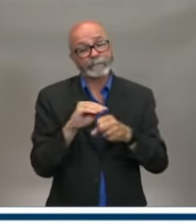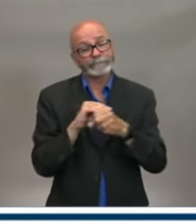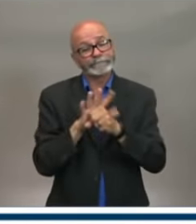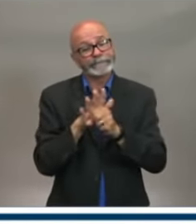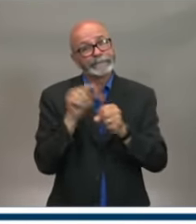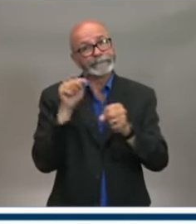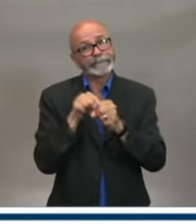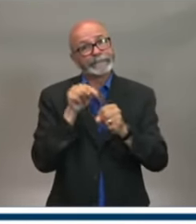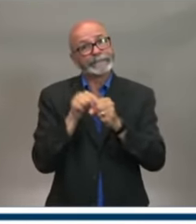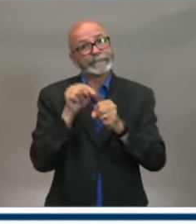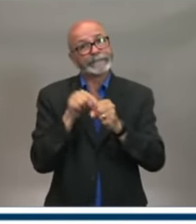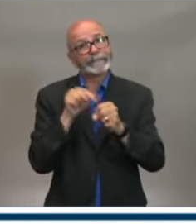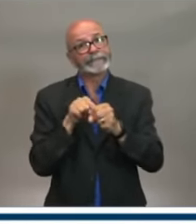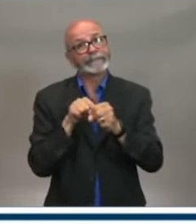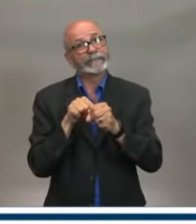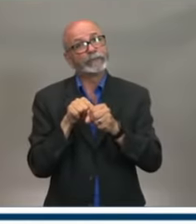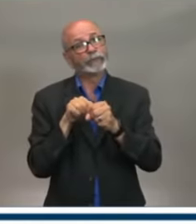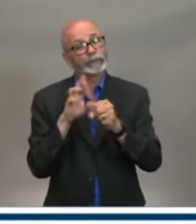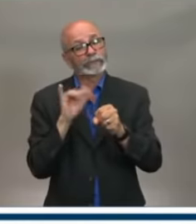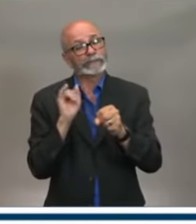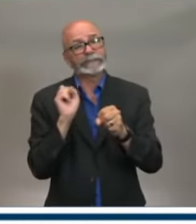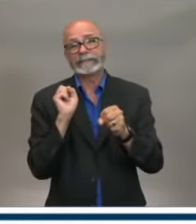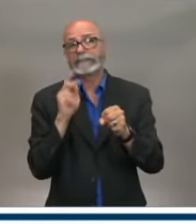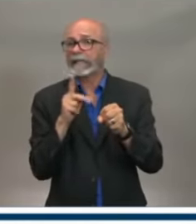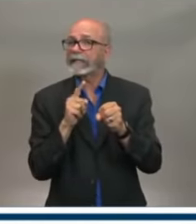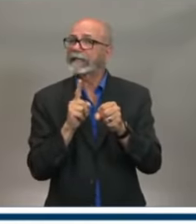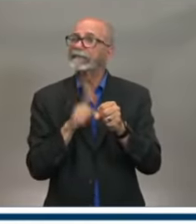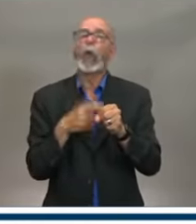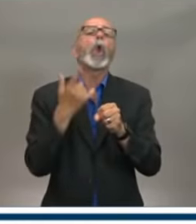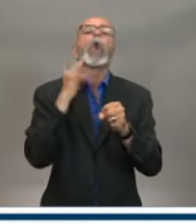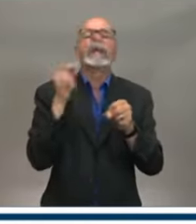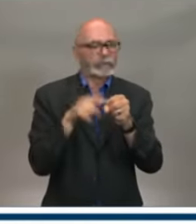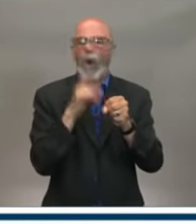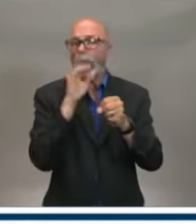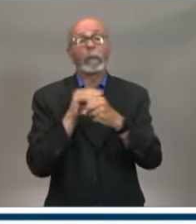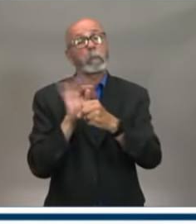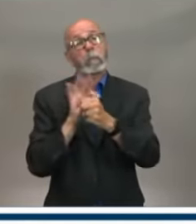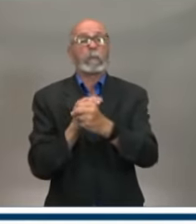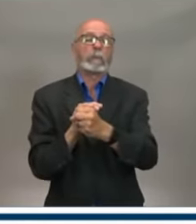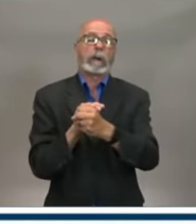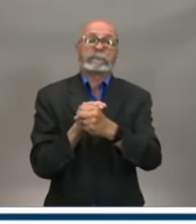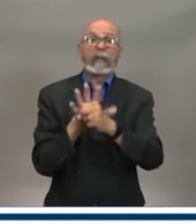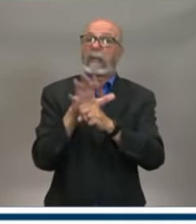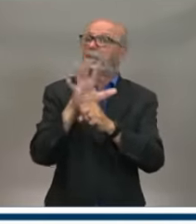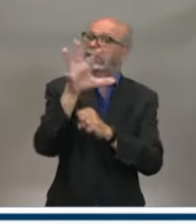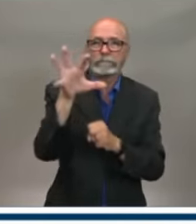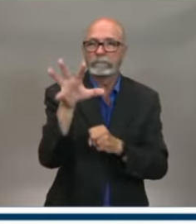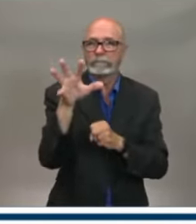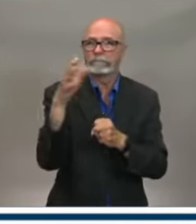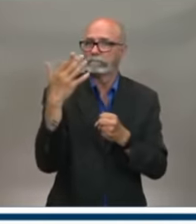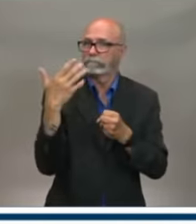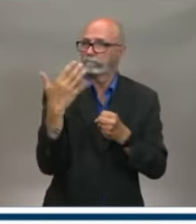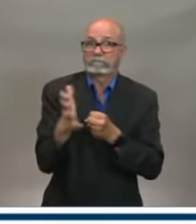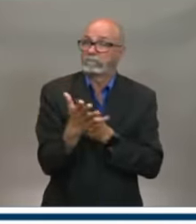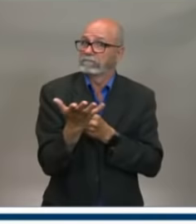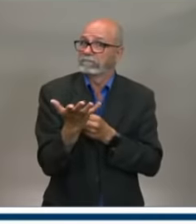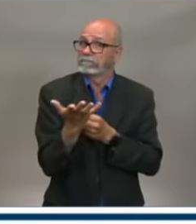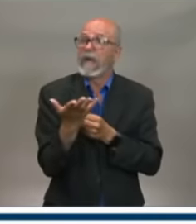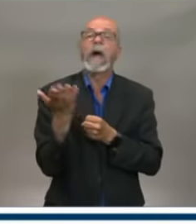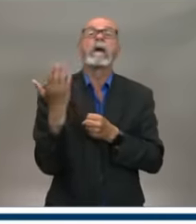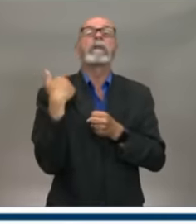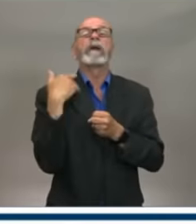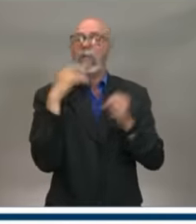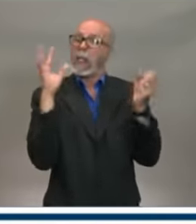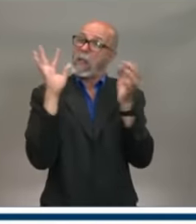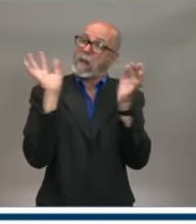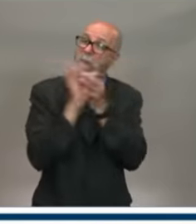doing that. And part of that is making sure we have the consultation. One of the previous questions was around museums and libraries.